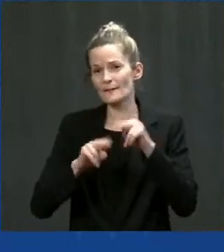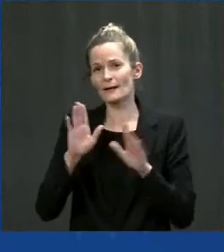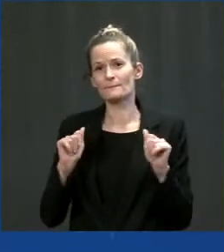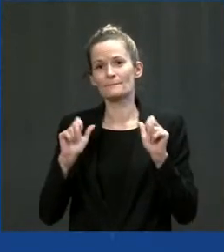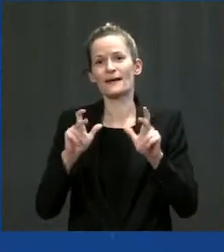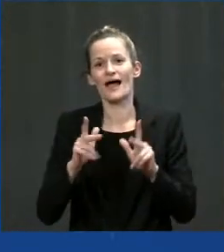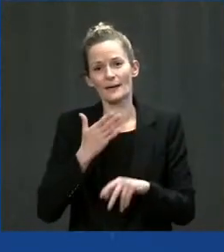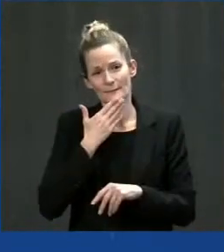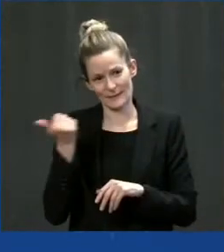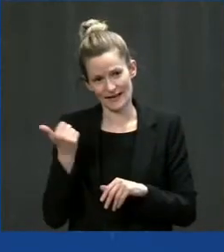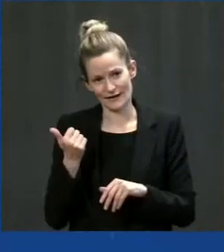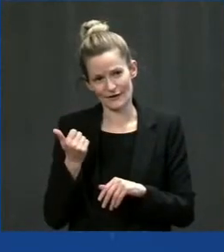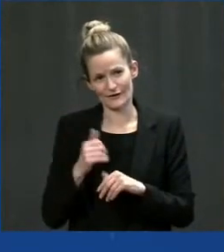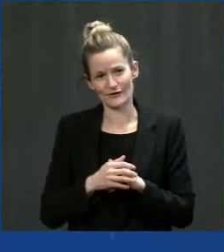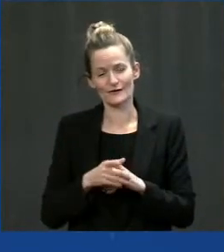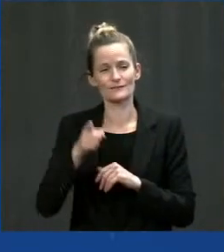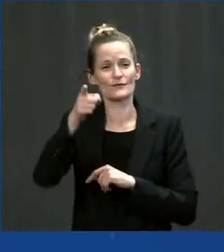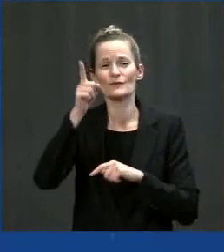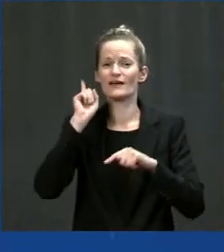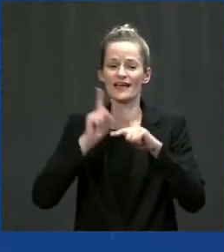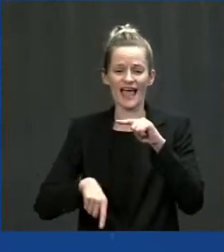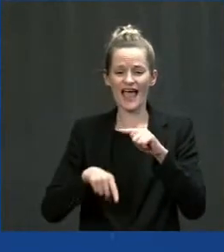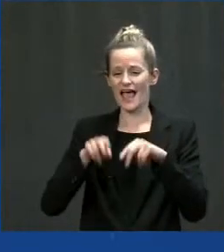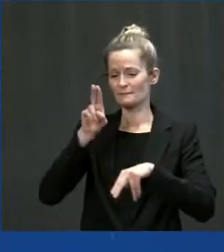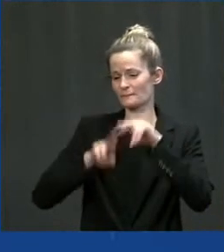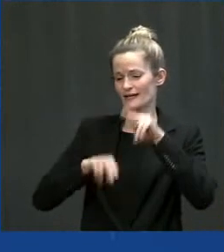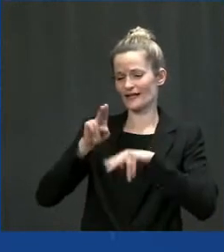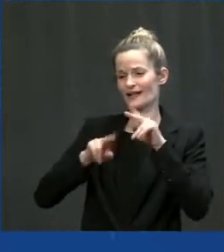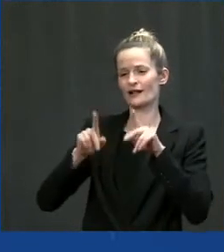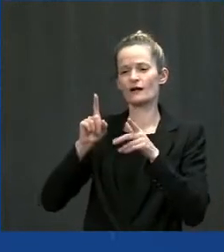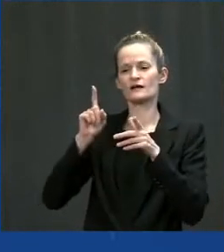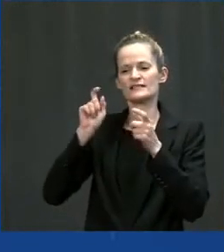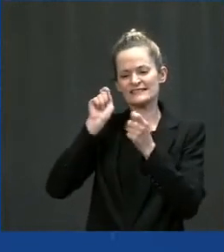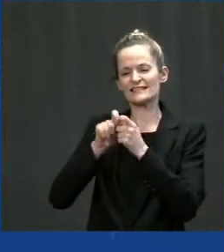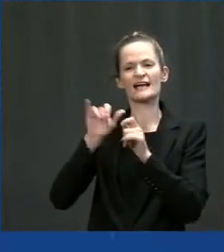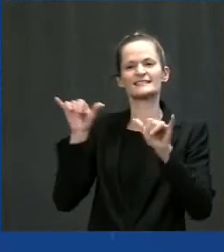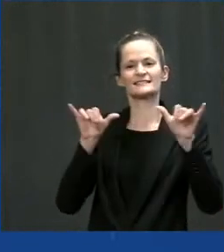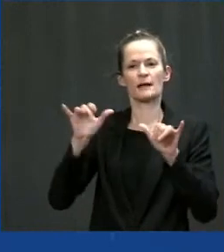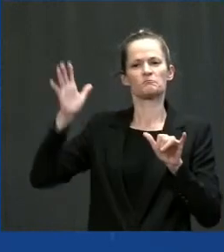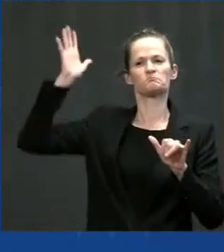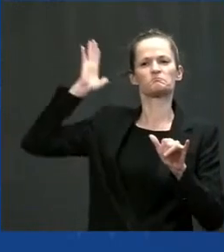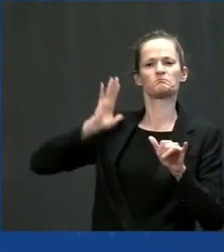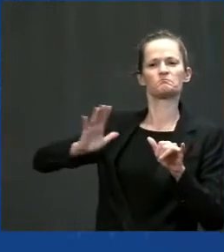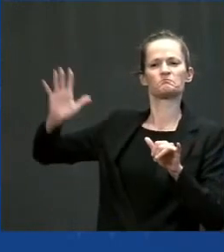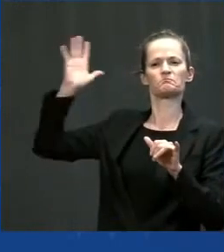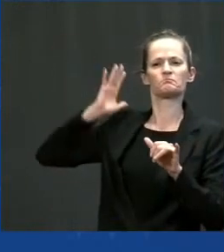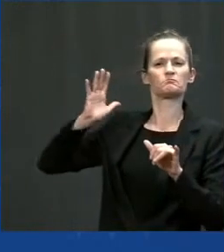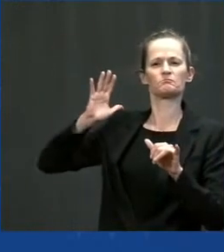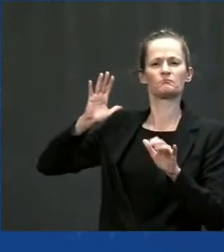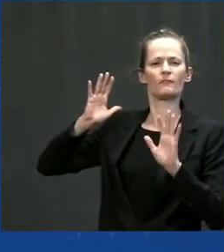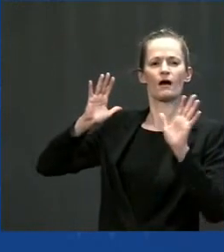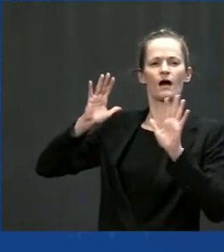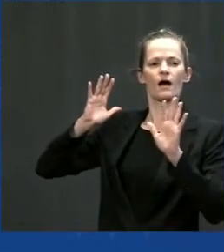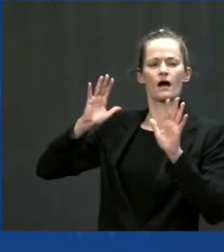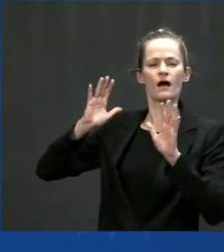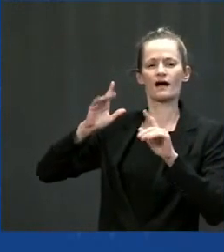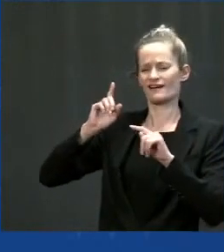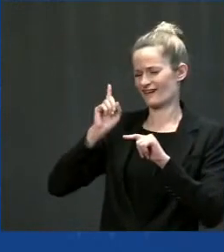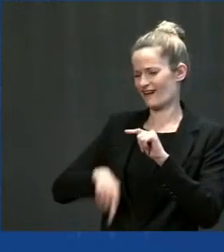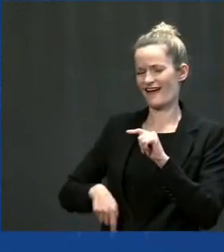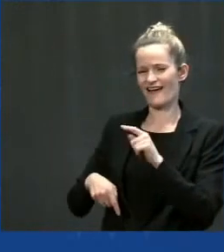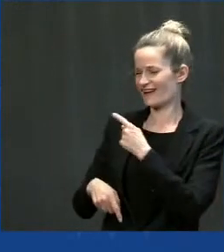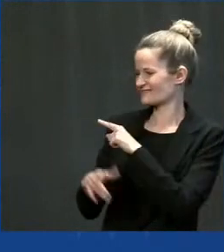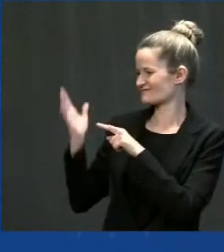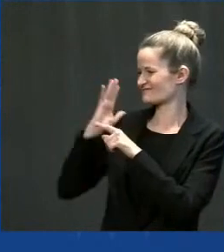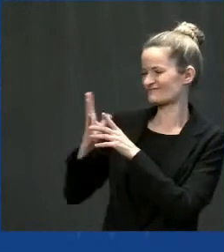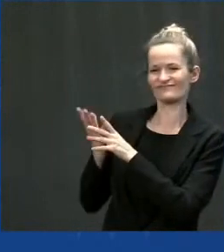be used to be able to build back a road to what it was before it got flooded out before. You can't do that anymore because the climate has changed so